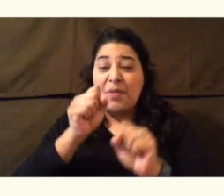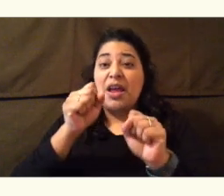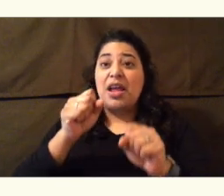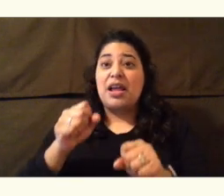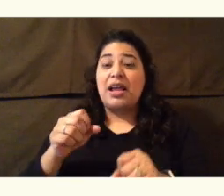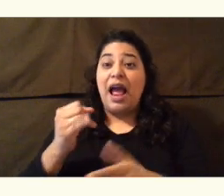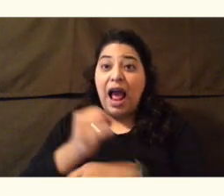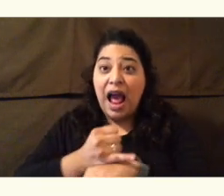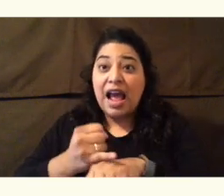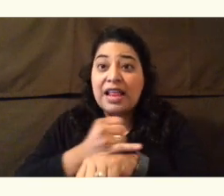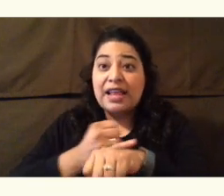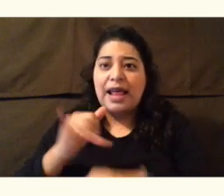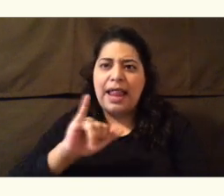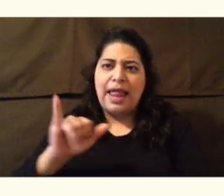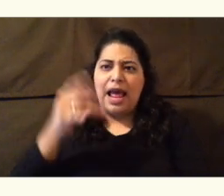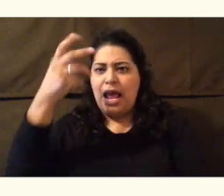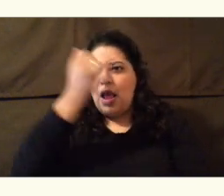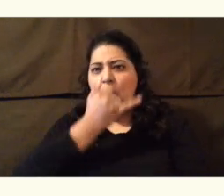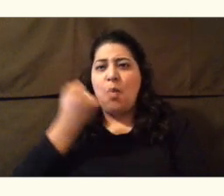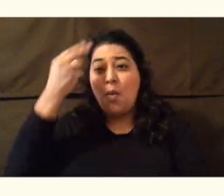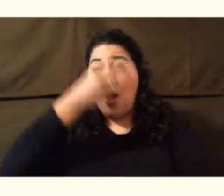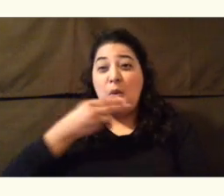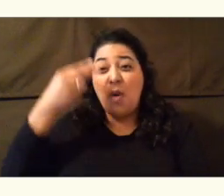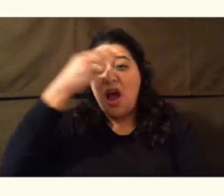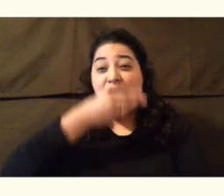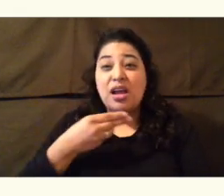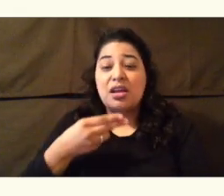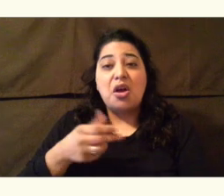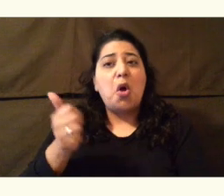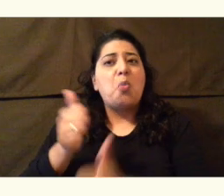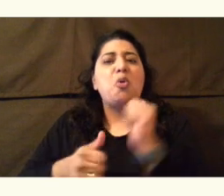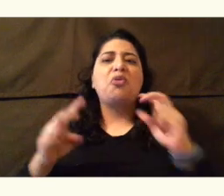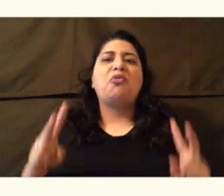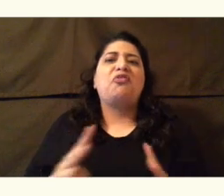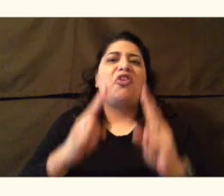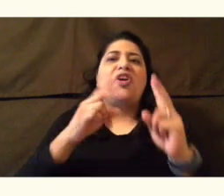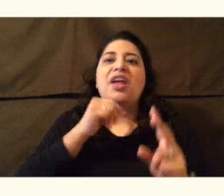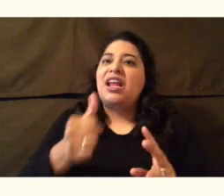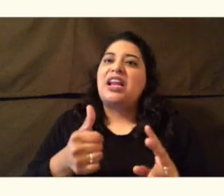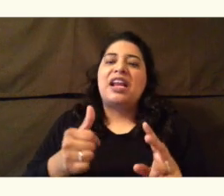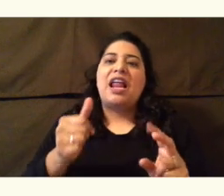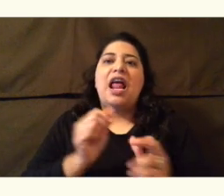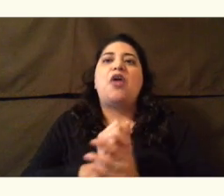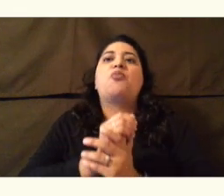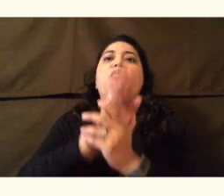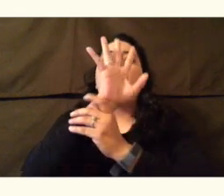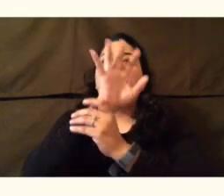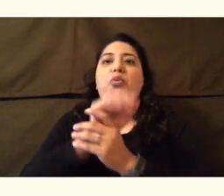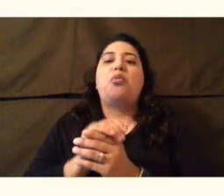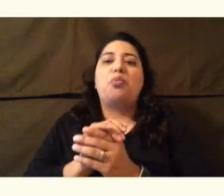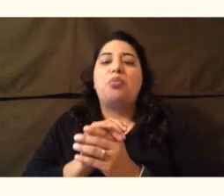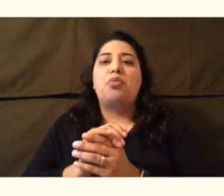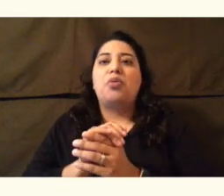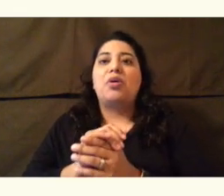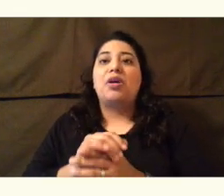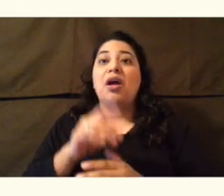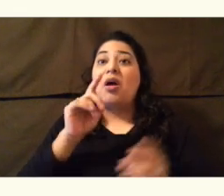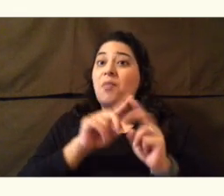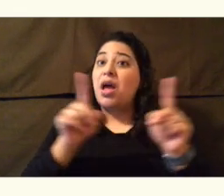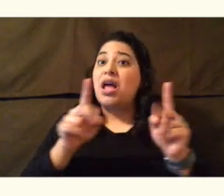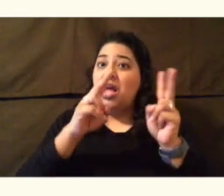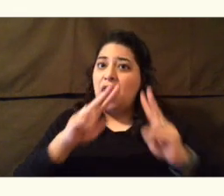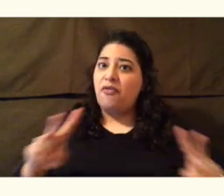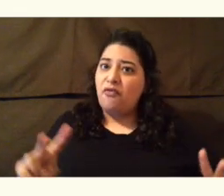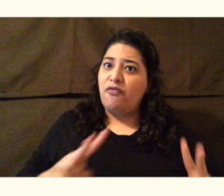Most volcanoes are not active, and some will never erupt. Volcanoes are important because they bring